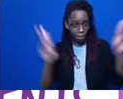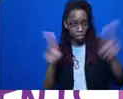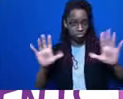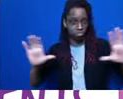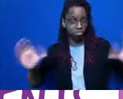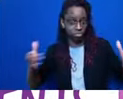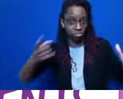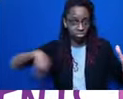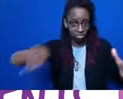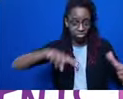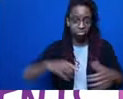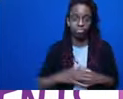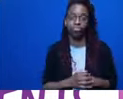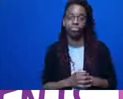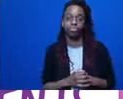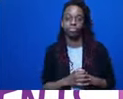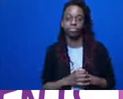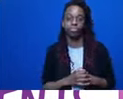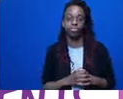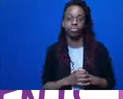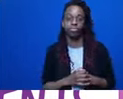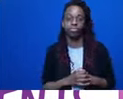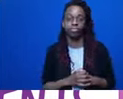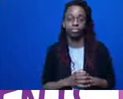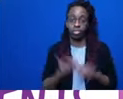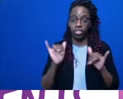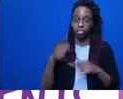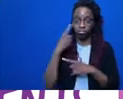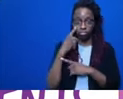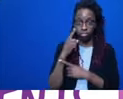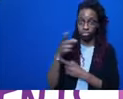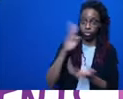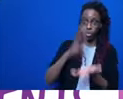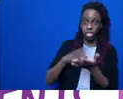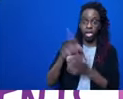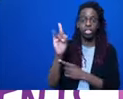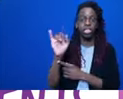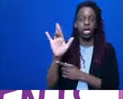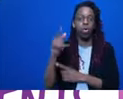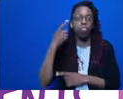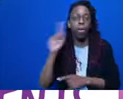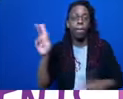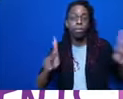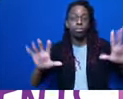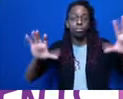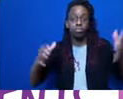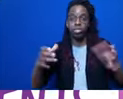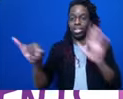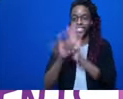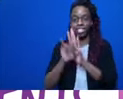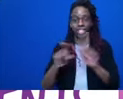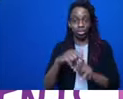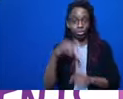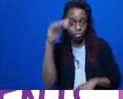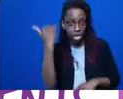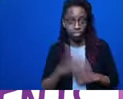virtual wellness directory for people who identify as Black to find Black practitioners who are, you know, who